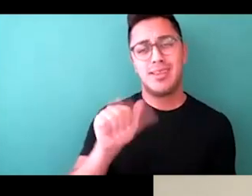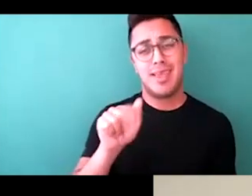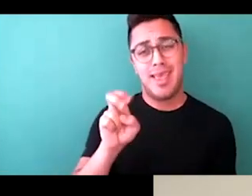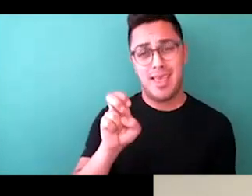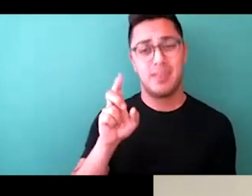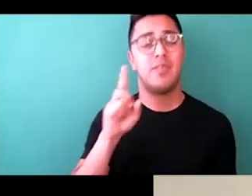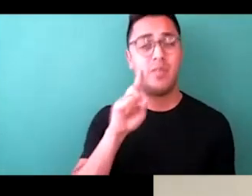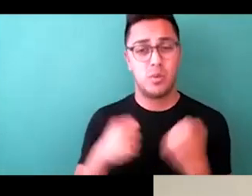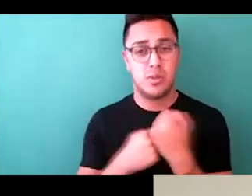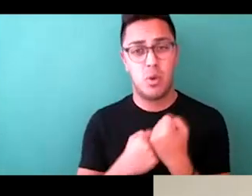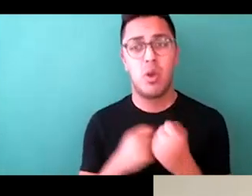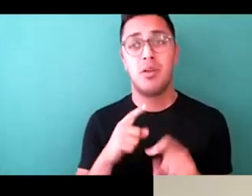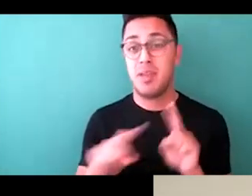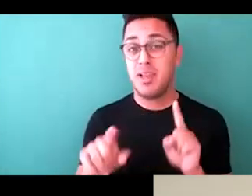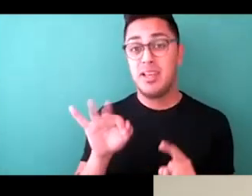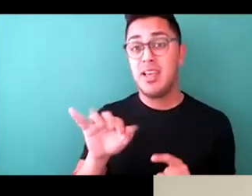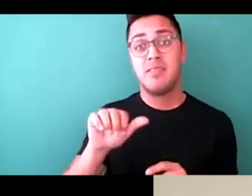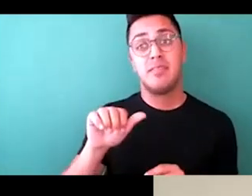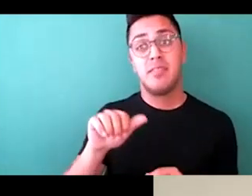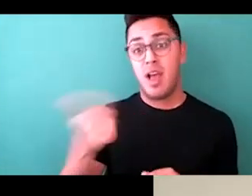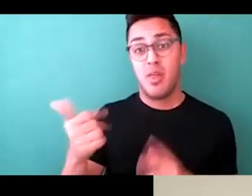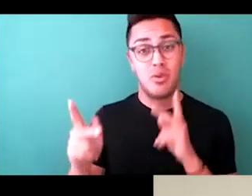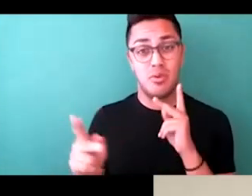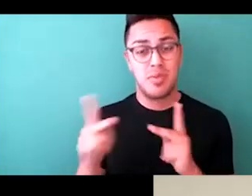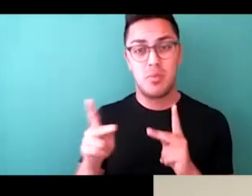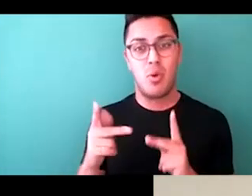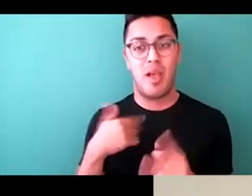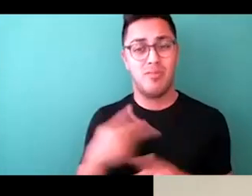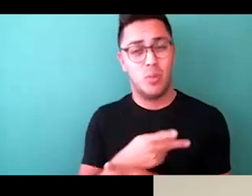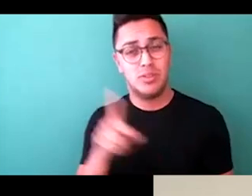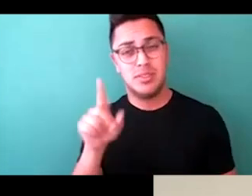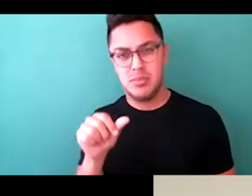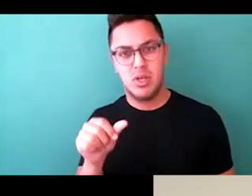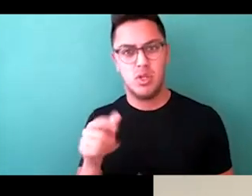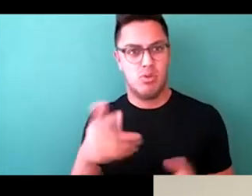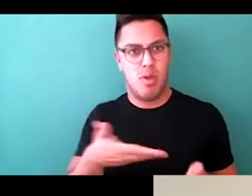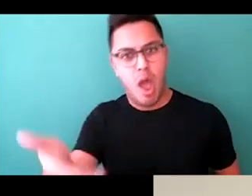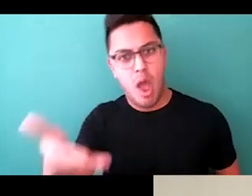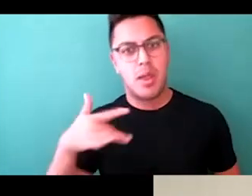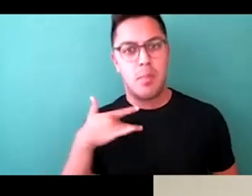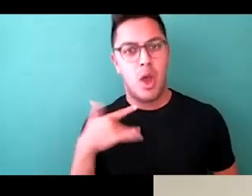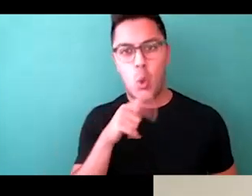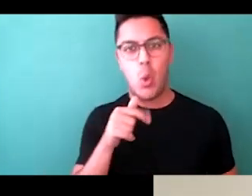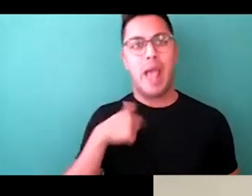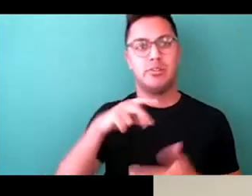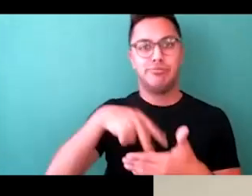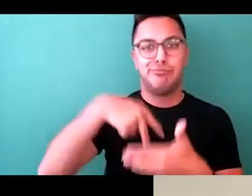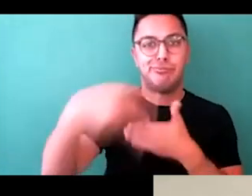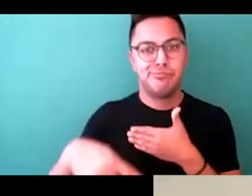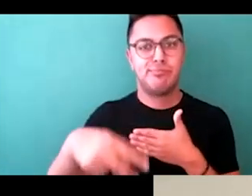you are essentially hiring a model who has hurdles to do her job. And again, I feel like companies, brands, and